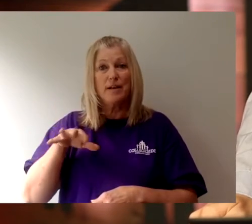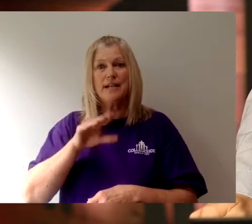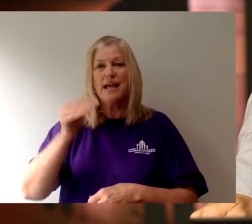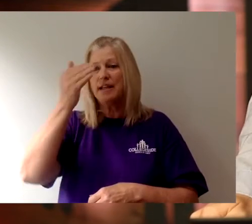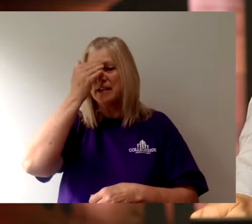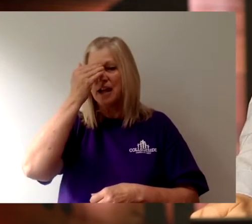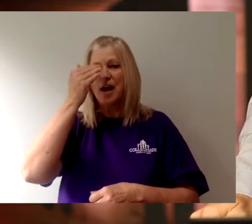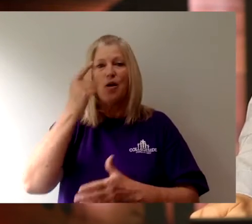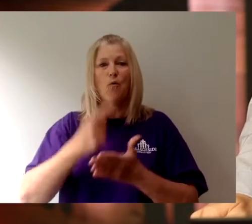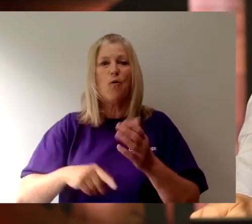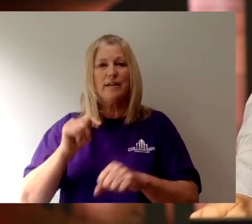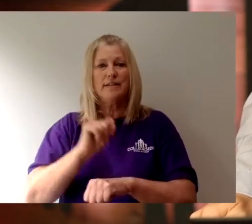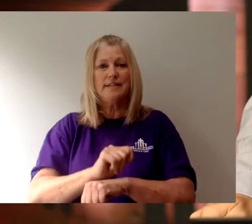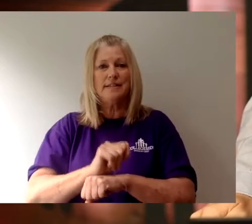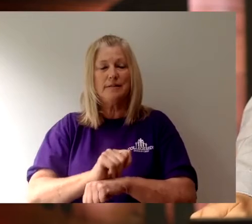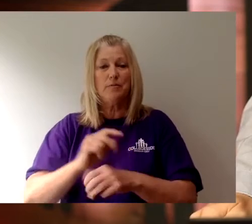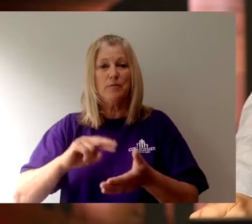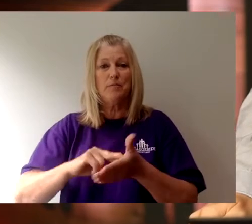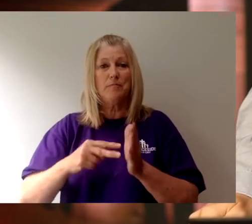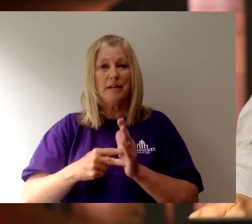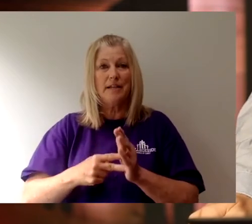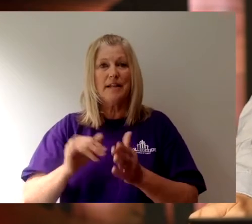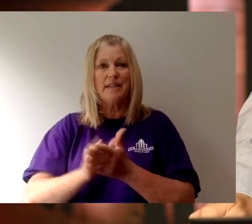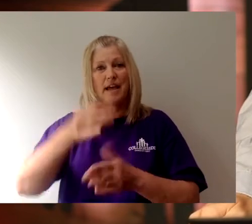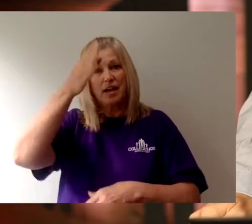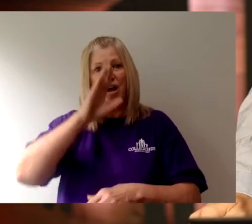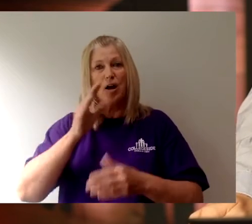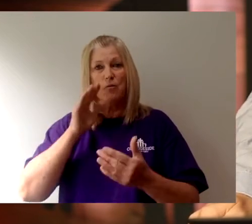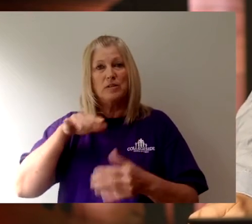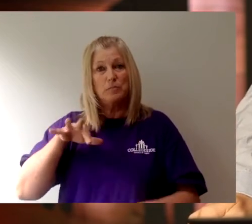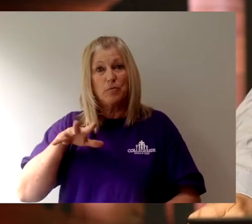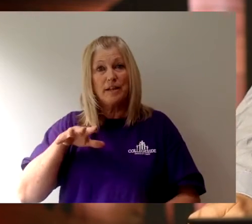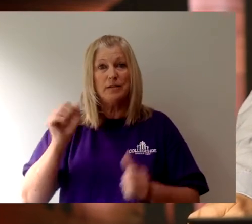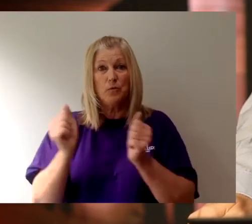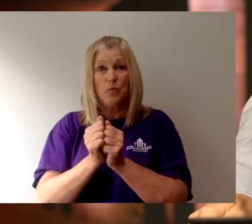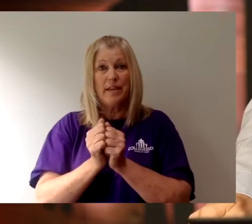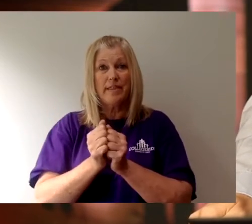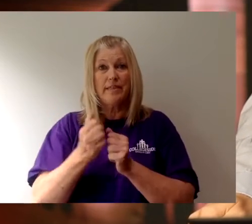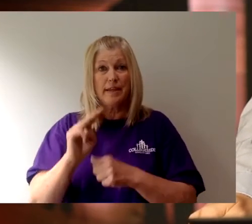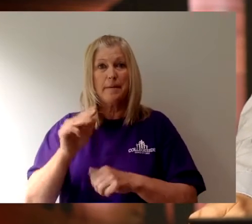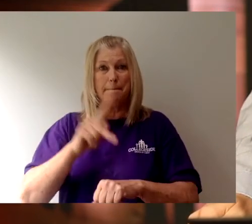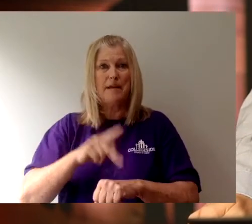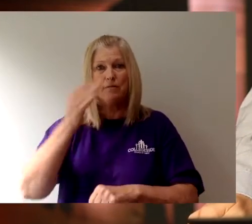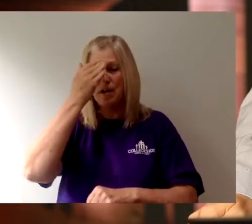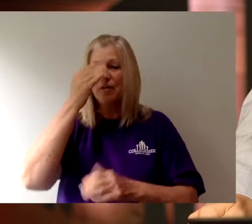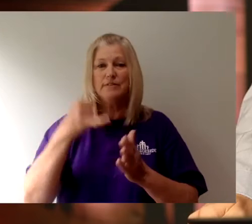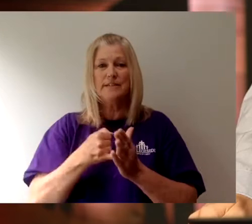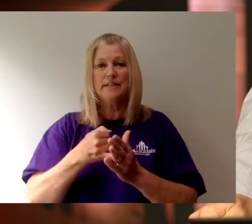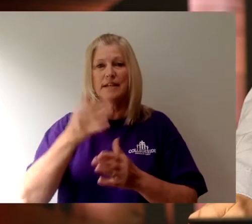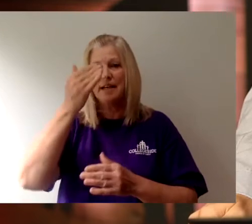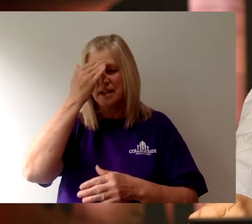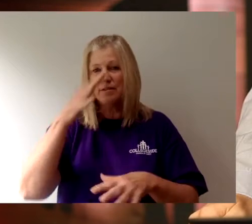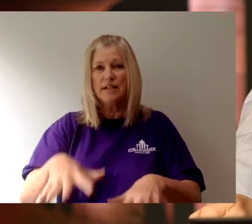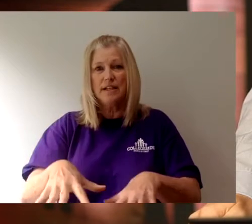know what the temple represented, that God was present, that God was with them. Peter knows it. And